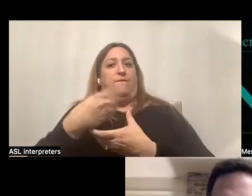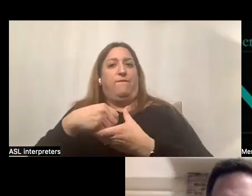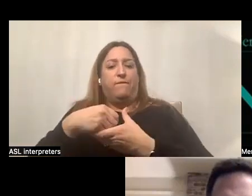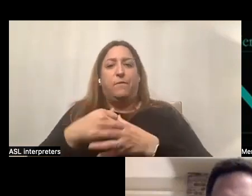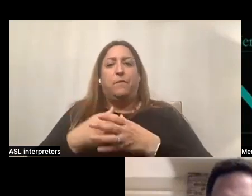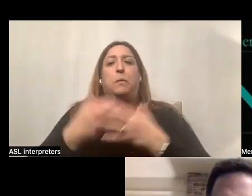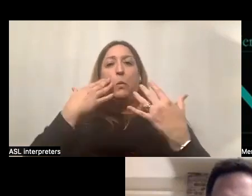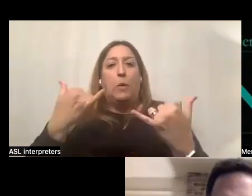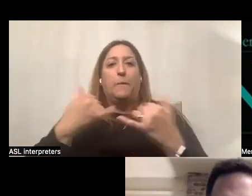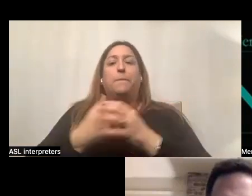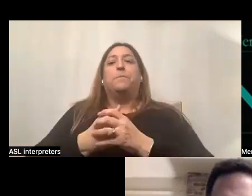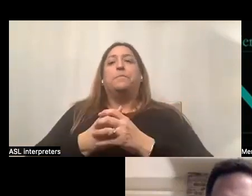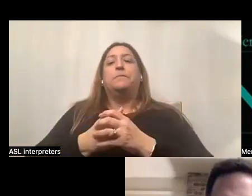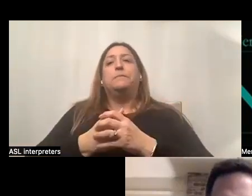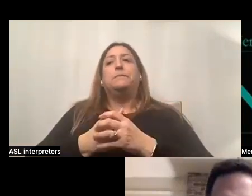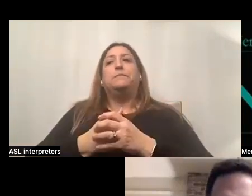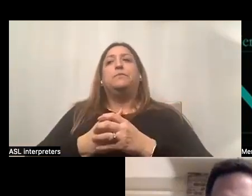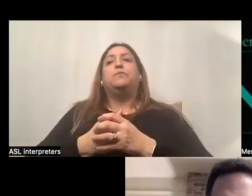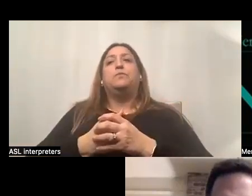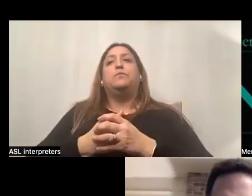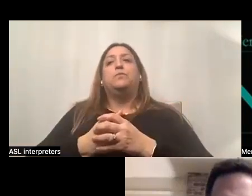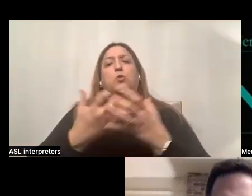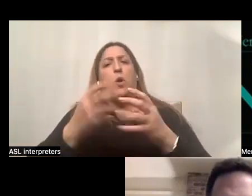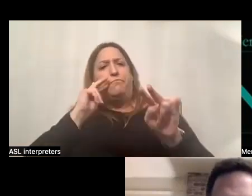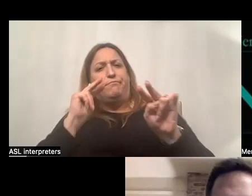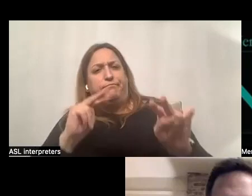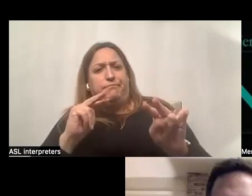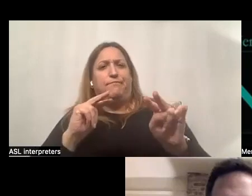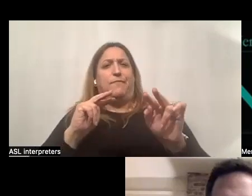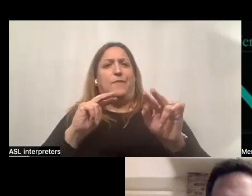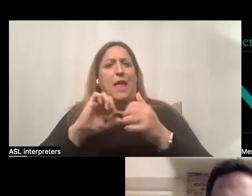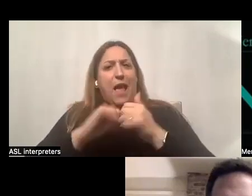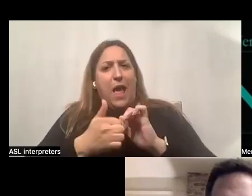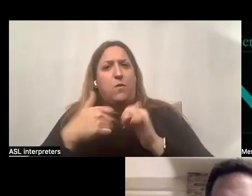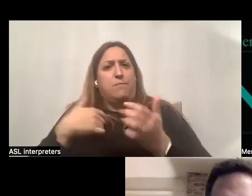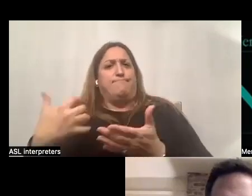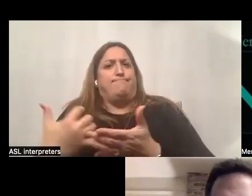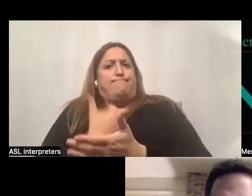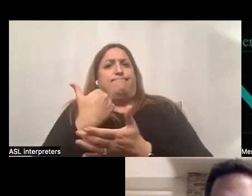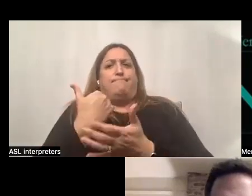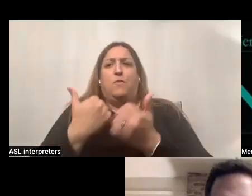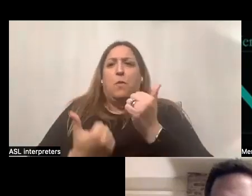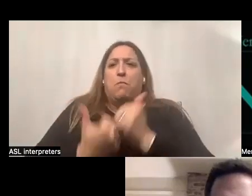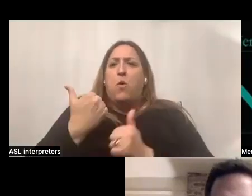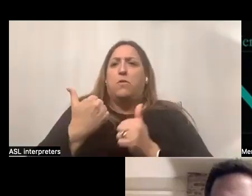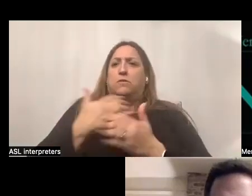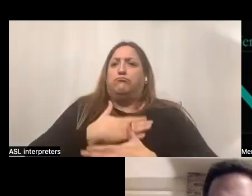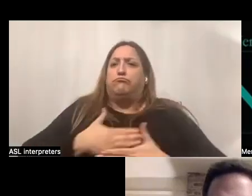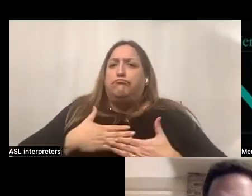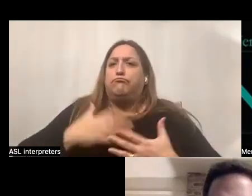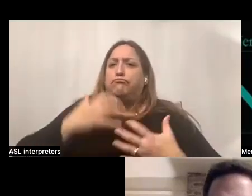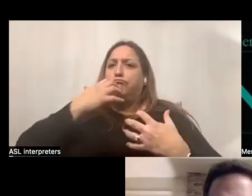you want to kind of look at, um, how do I, how do I make the most of, of where I am and who I've got? So